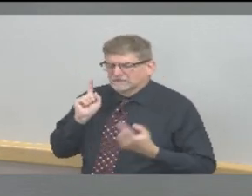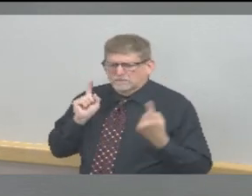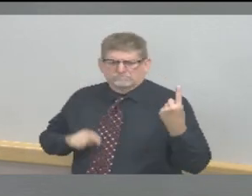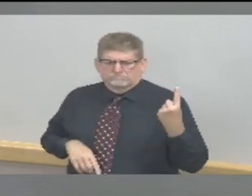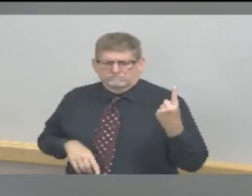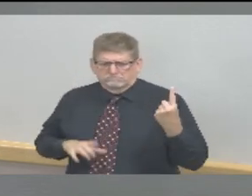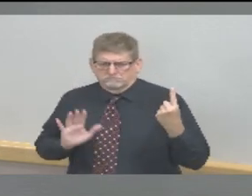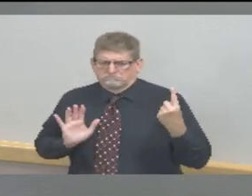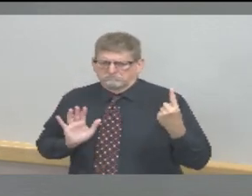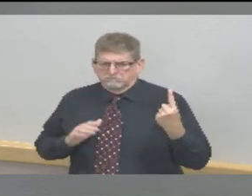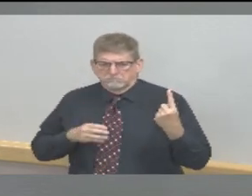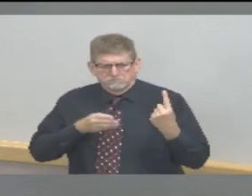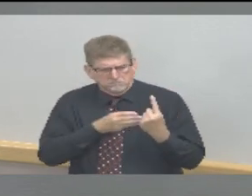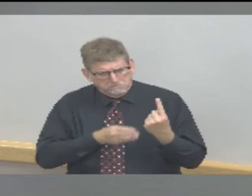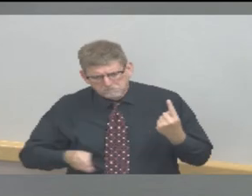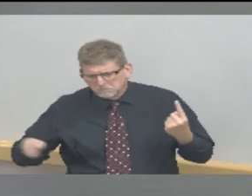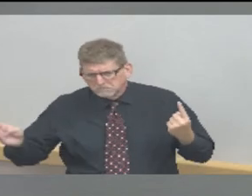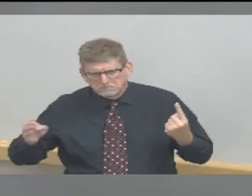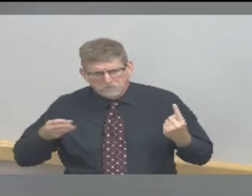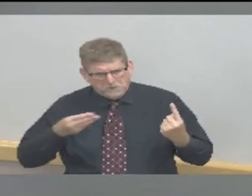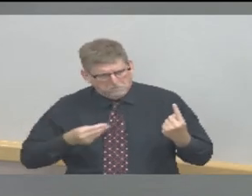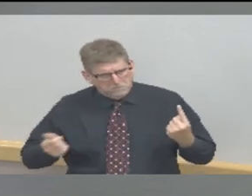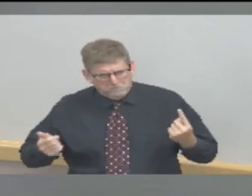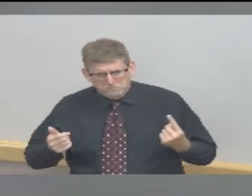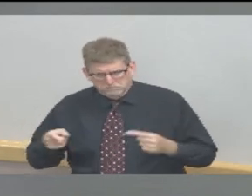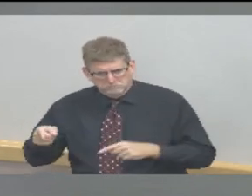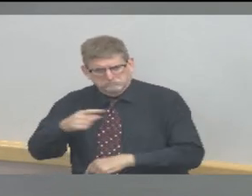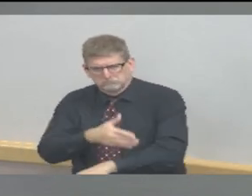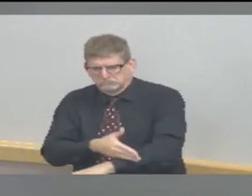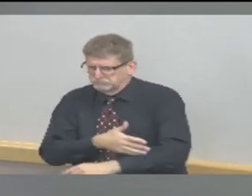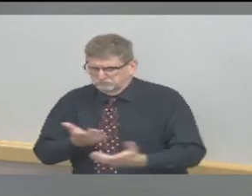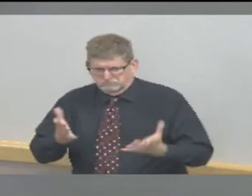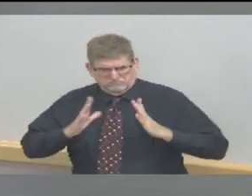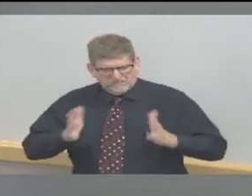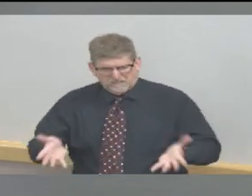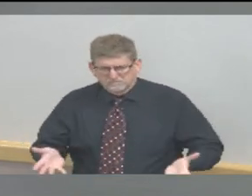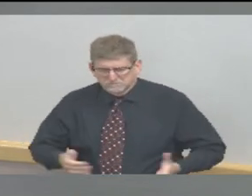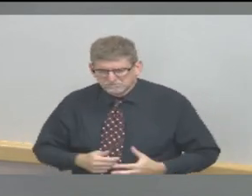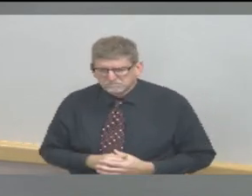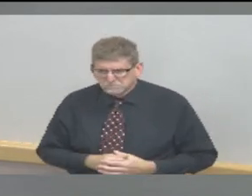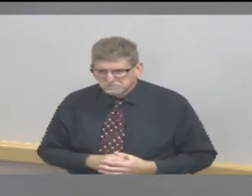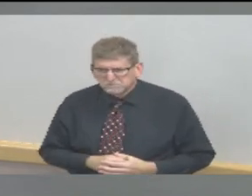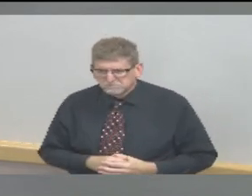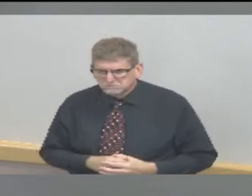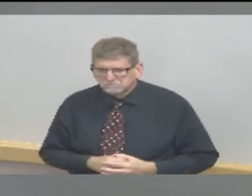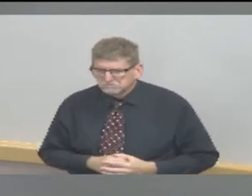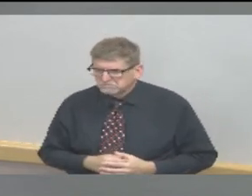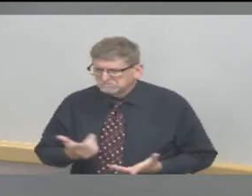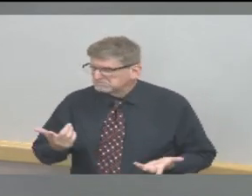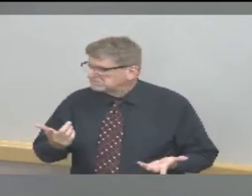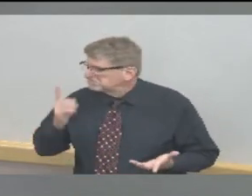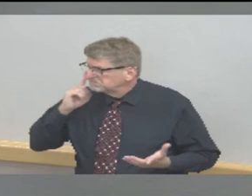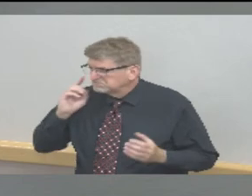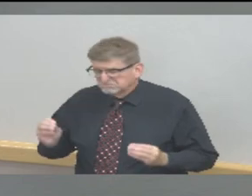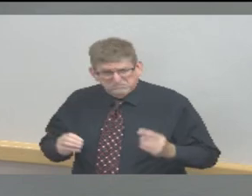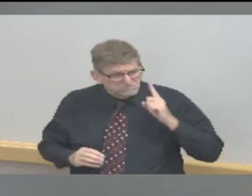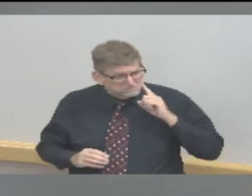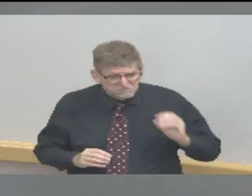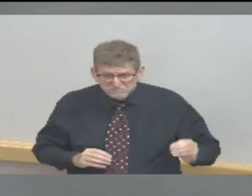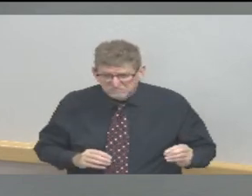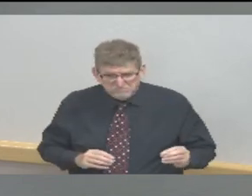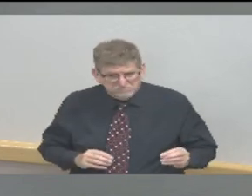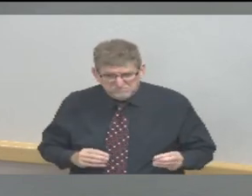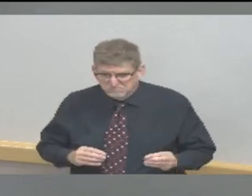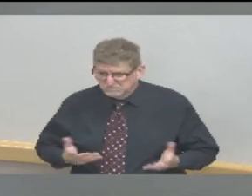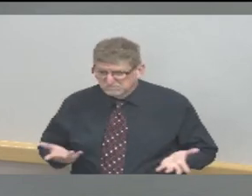last week, has been addressed. And as far as I know, everything's been